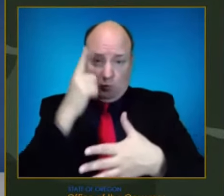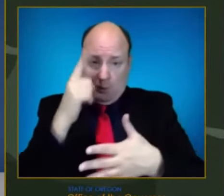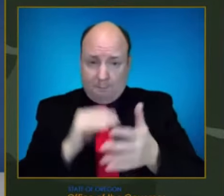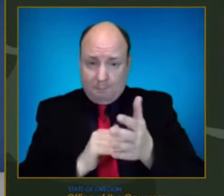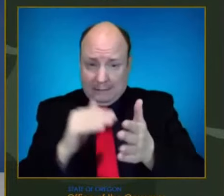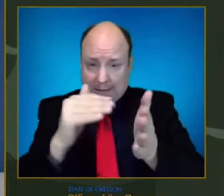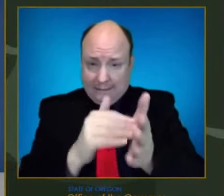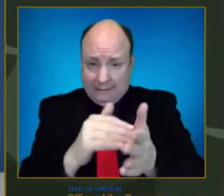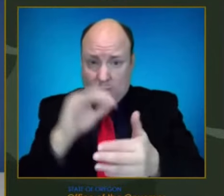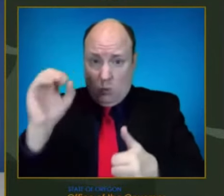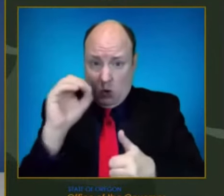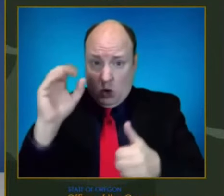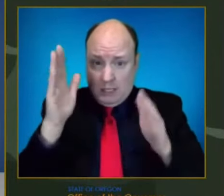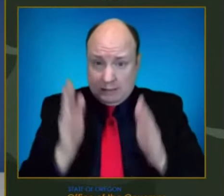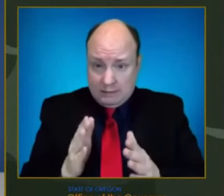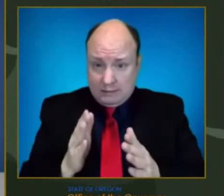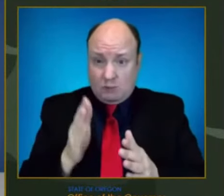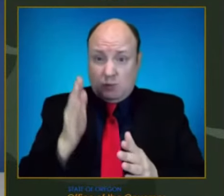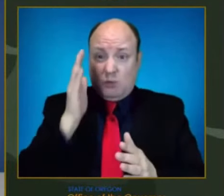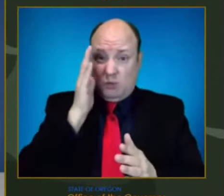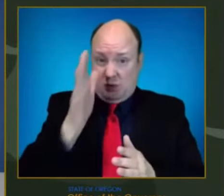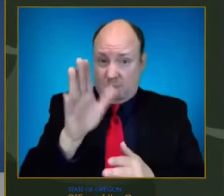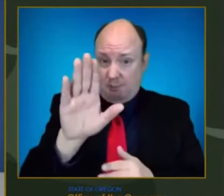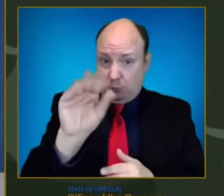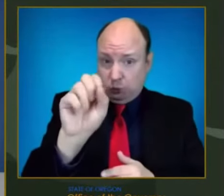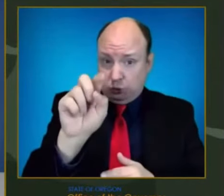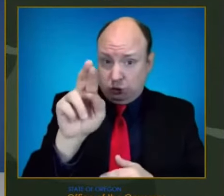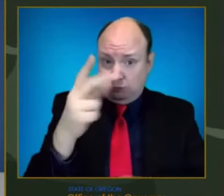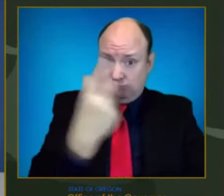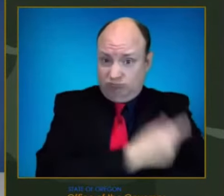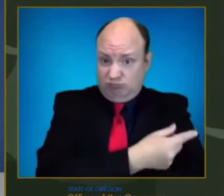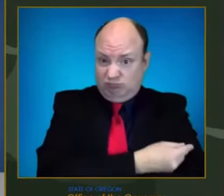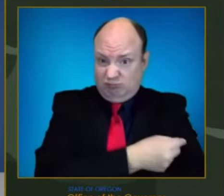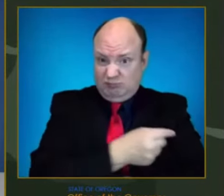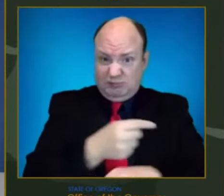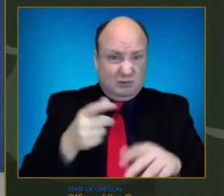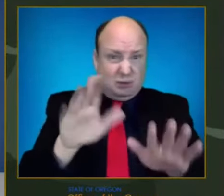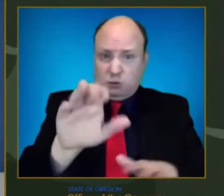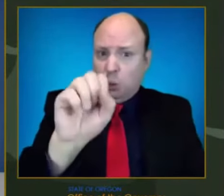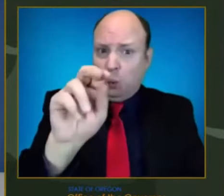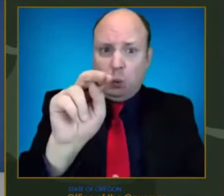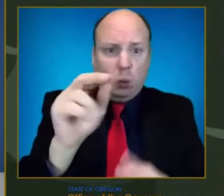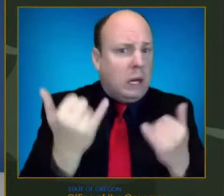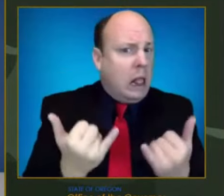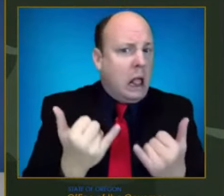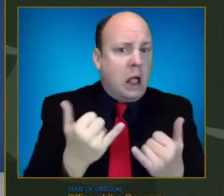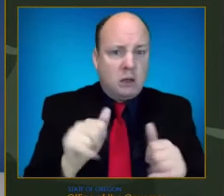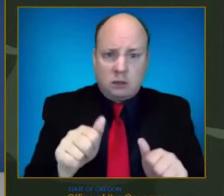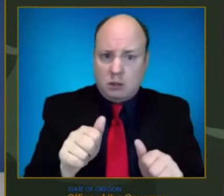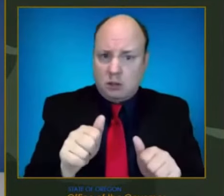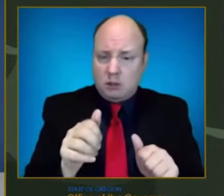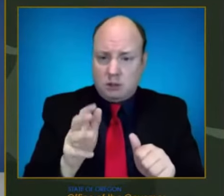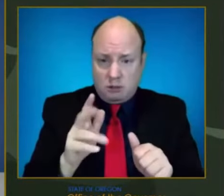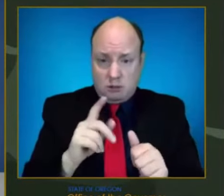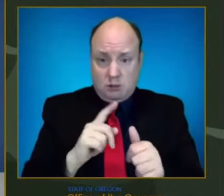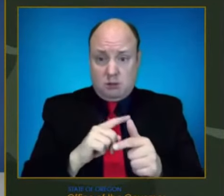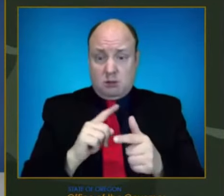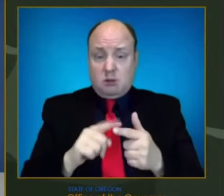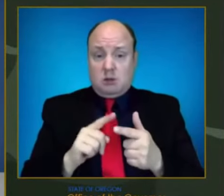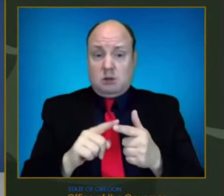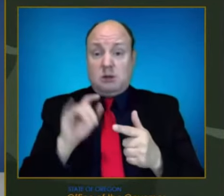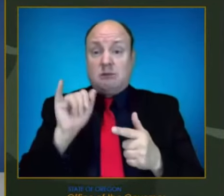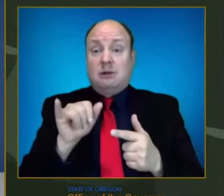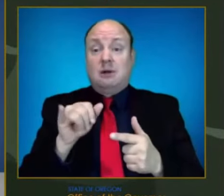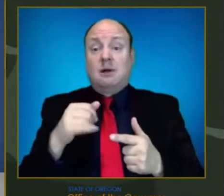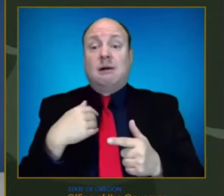end of January. We don't know if Omicron is as virulent as Delta, but we know it's more contagious. More infections will lead to more